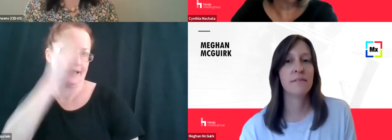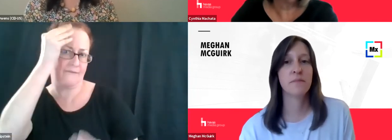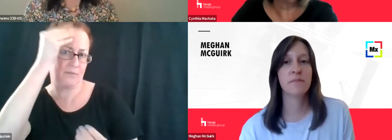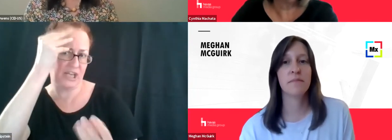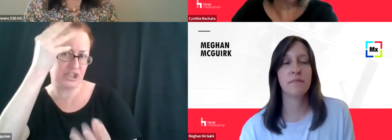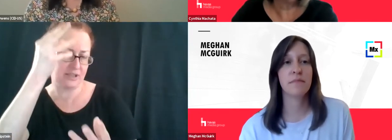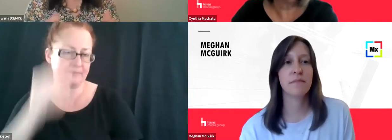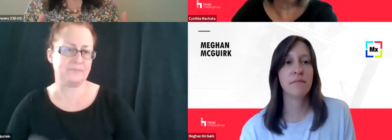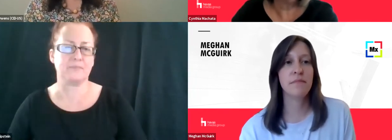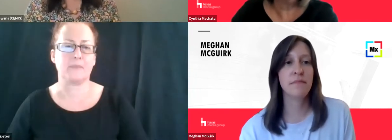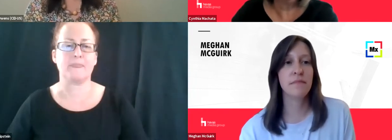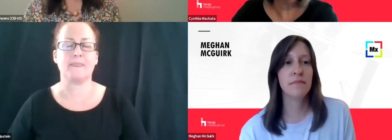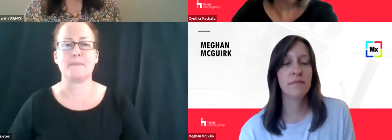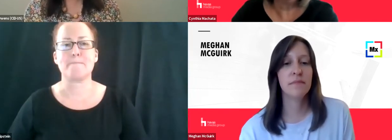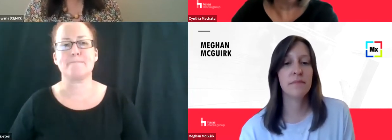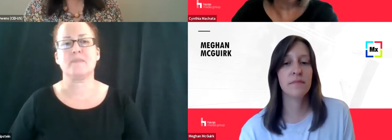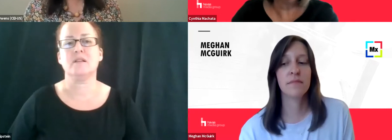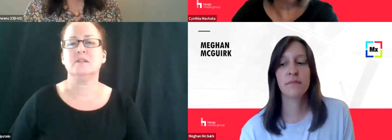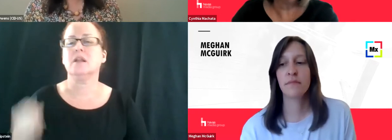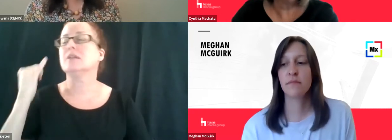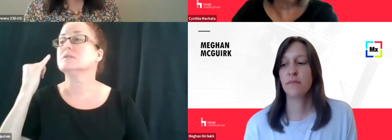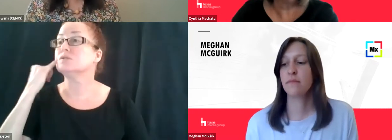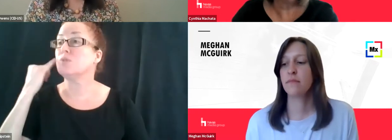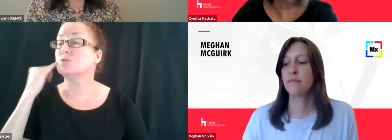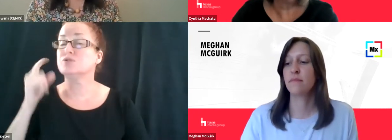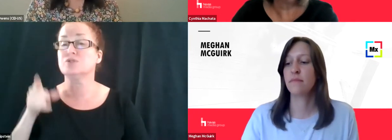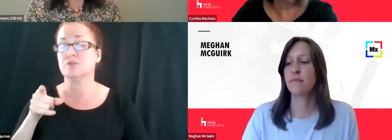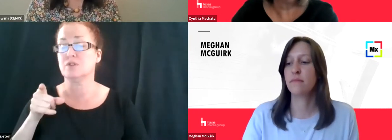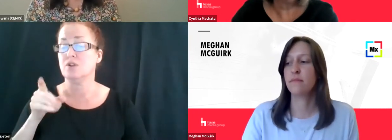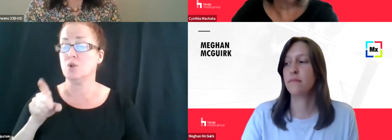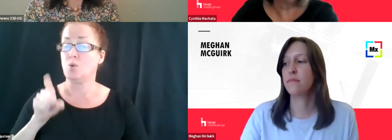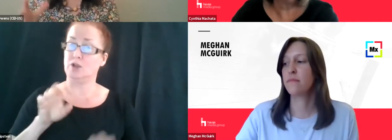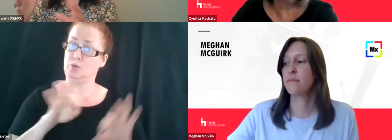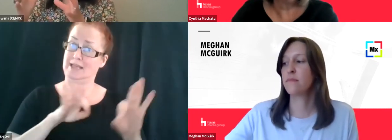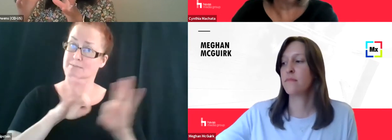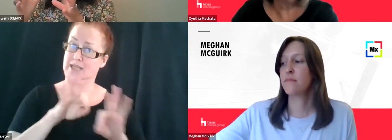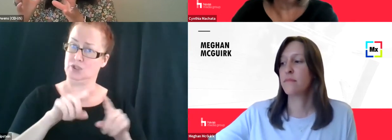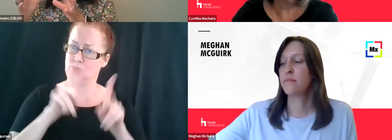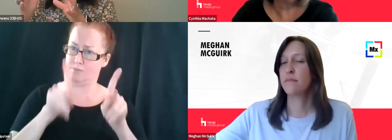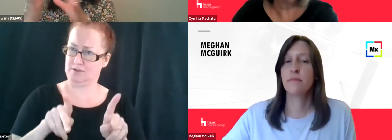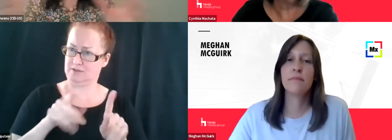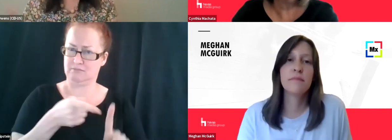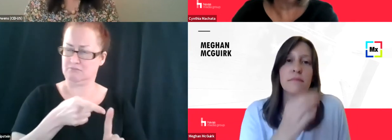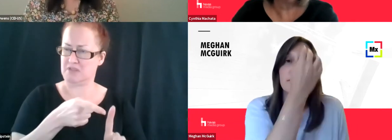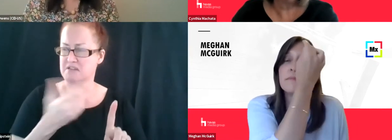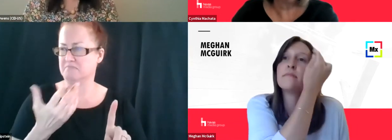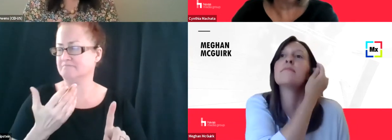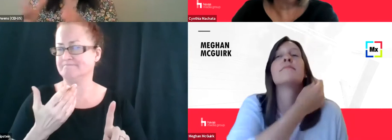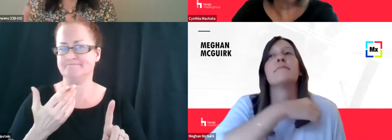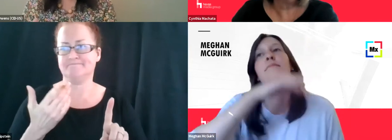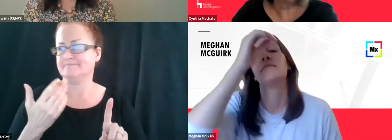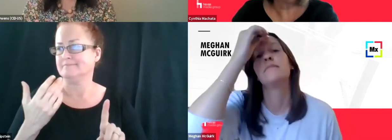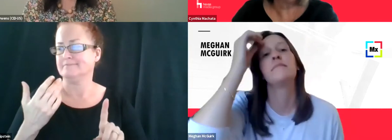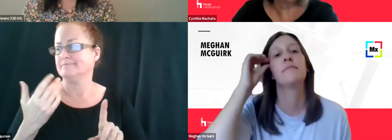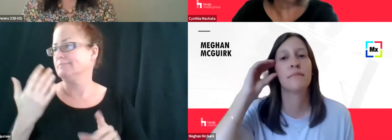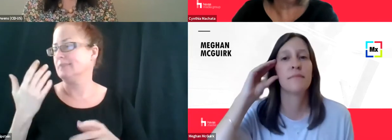to someone in very simple terms, you know, what exactly is happening between, you know, pick, pick an app, an